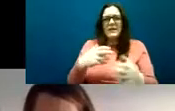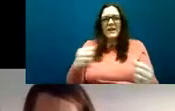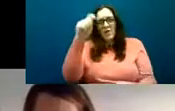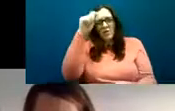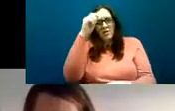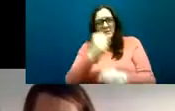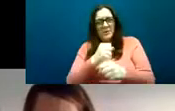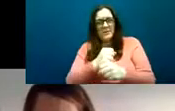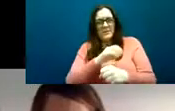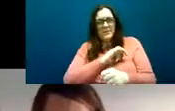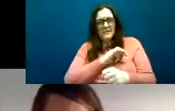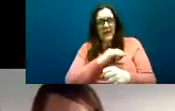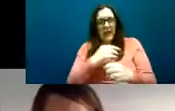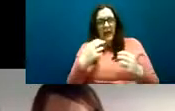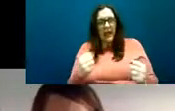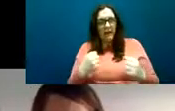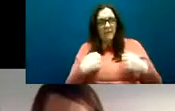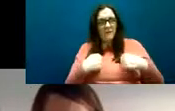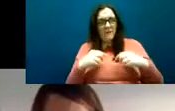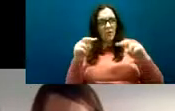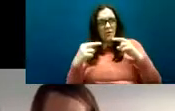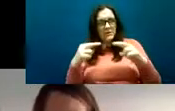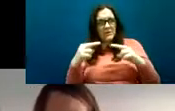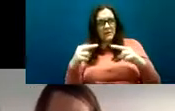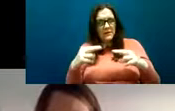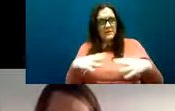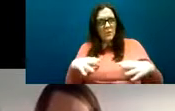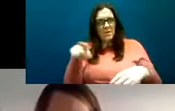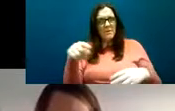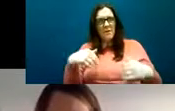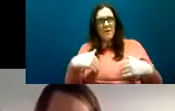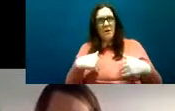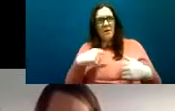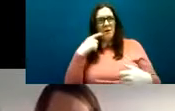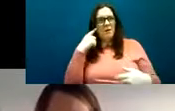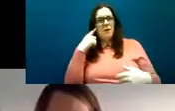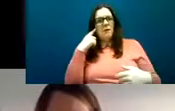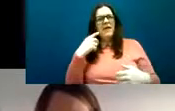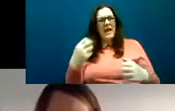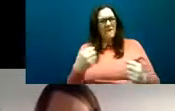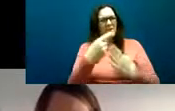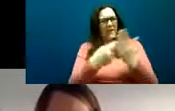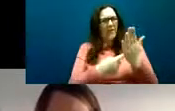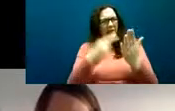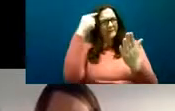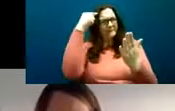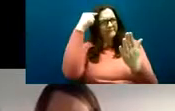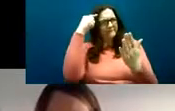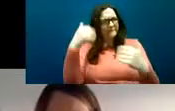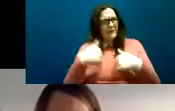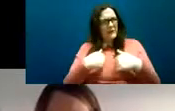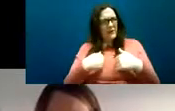be worried about it so that raised some ethical issues for us so that's really the main reason why we decided to go with